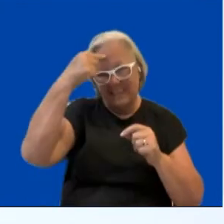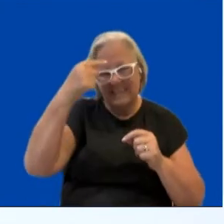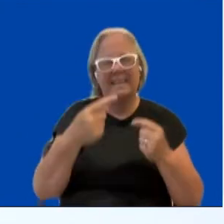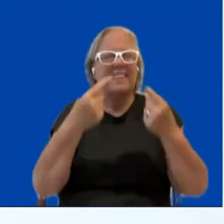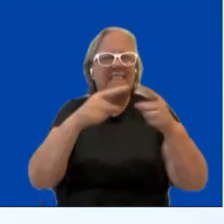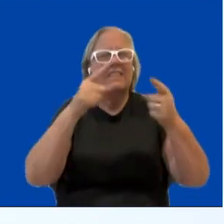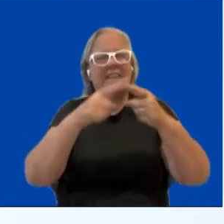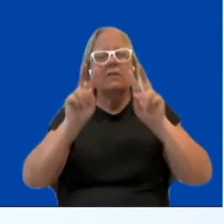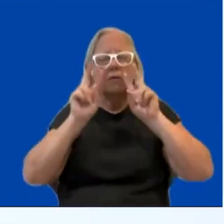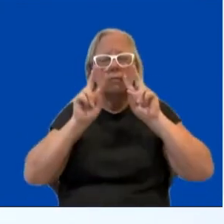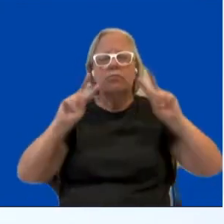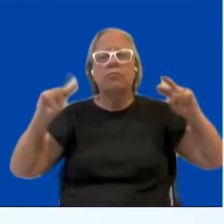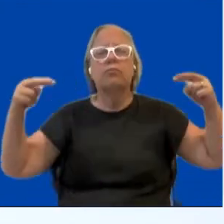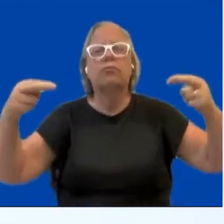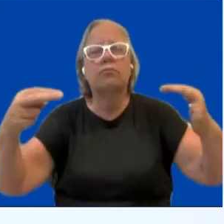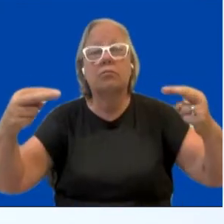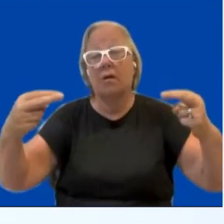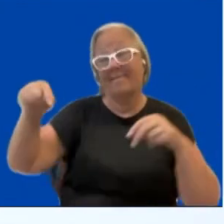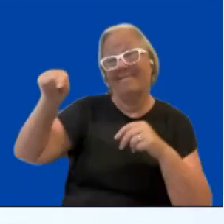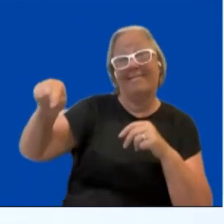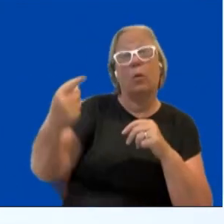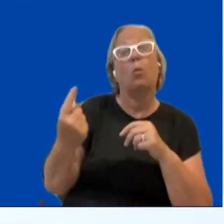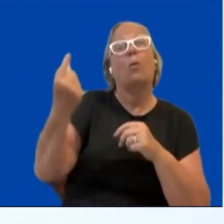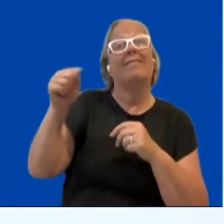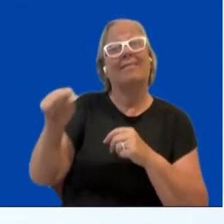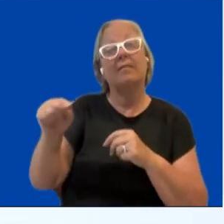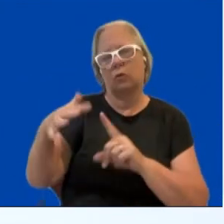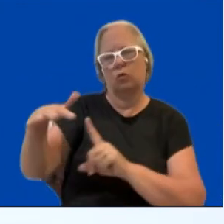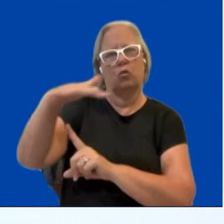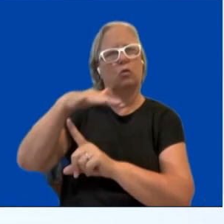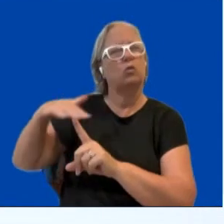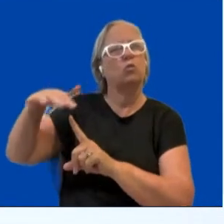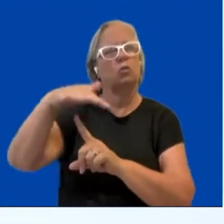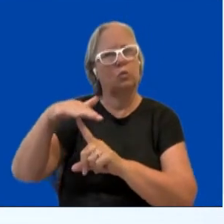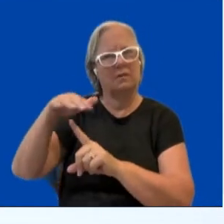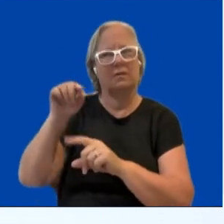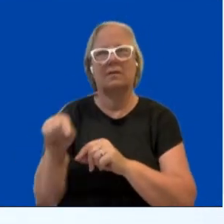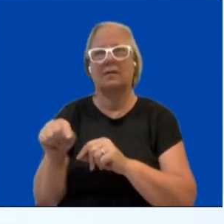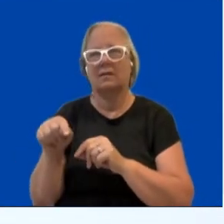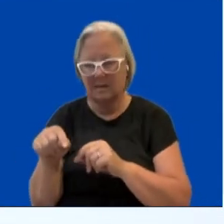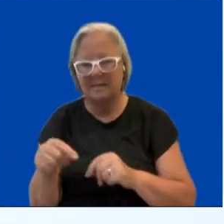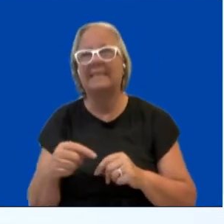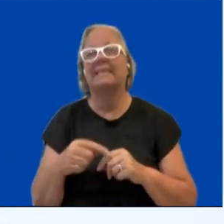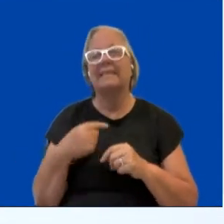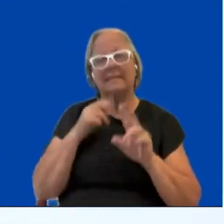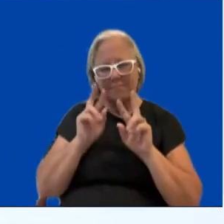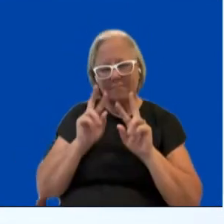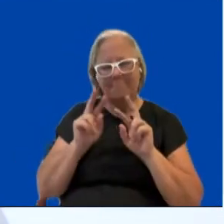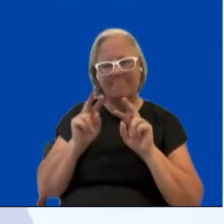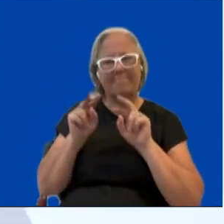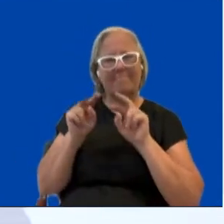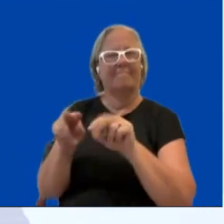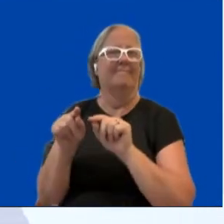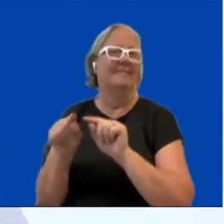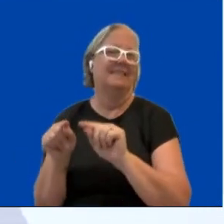is the social dimension. We at the European Network Against Racism have been looking very closely at that intersection, that interlink between